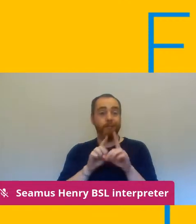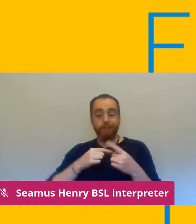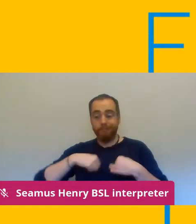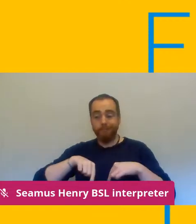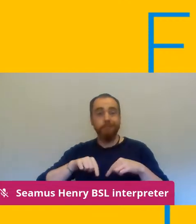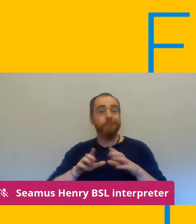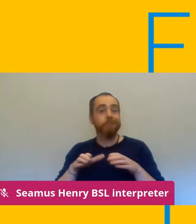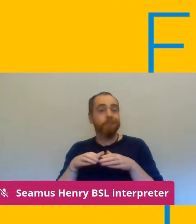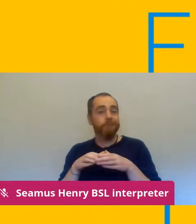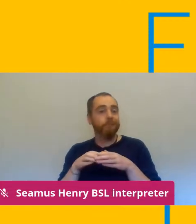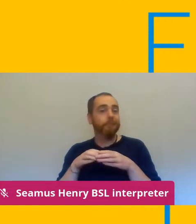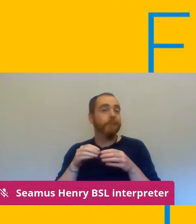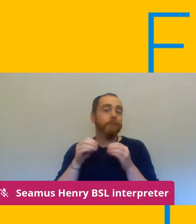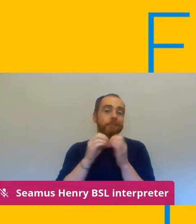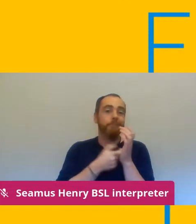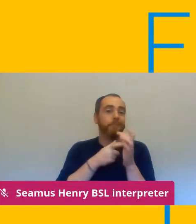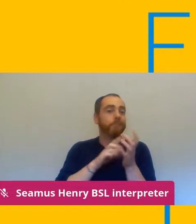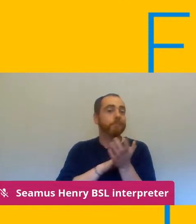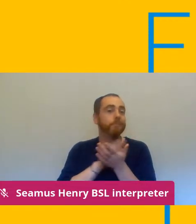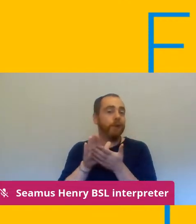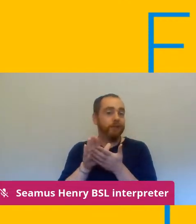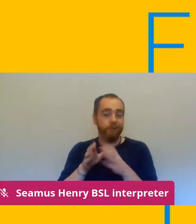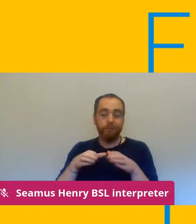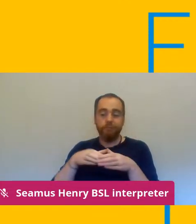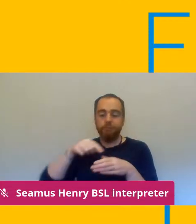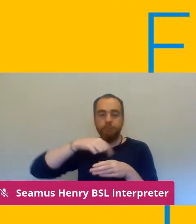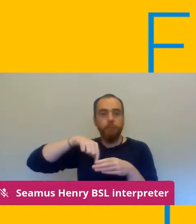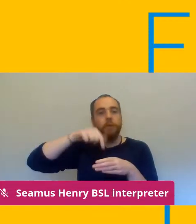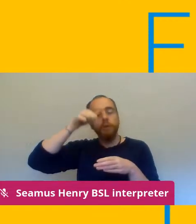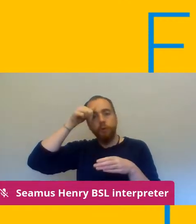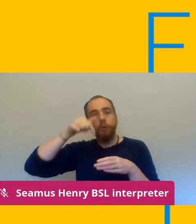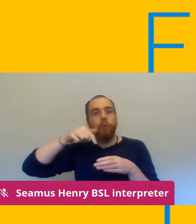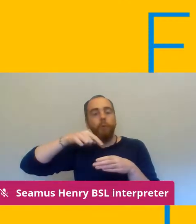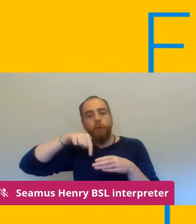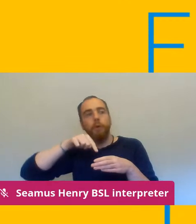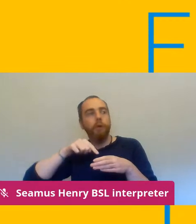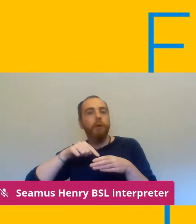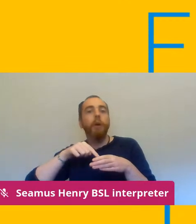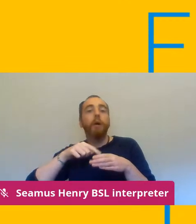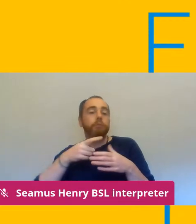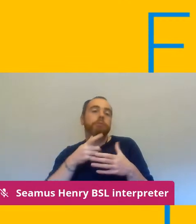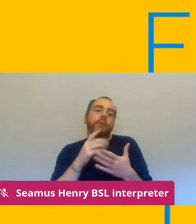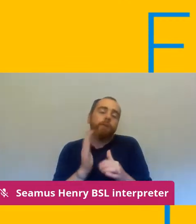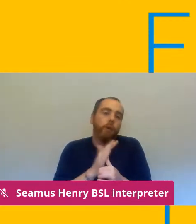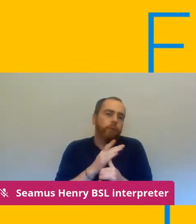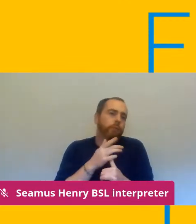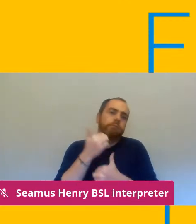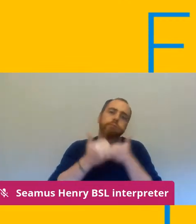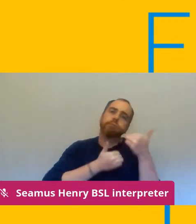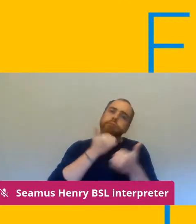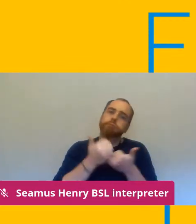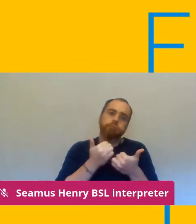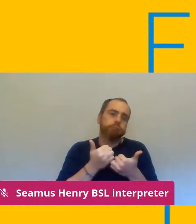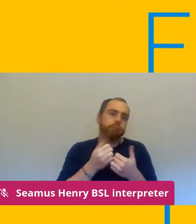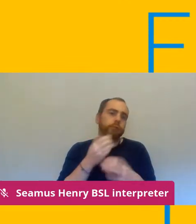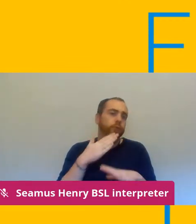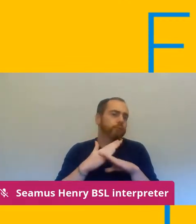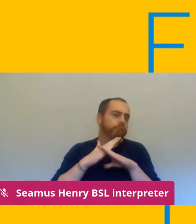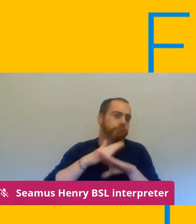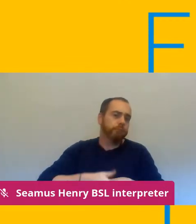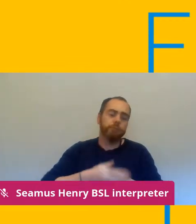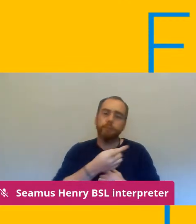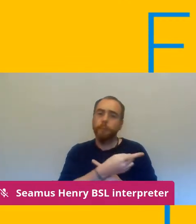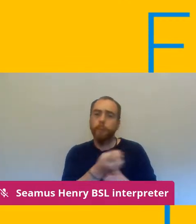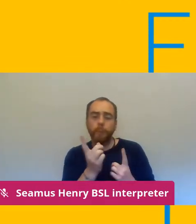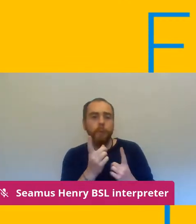job and and you know to to keep keep that up I think a lot of branches are spending so much time in negotiations with the employer